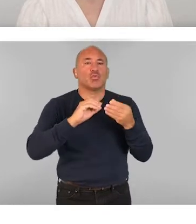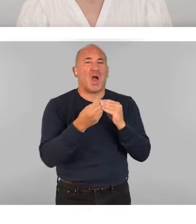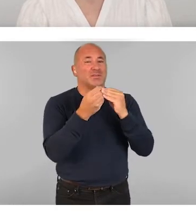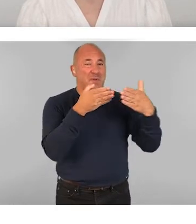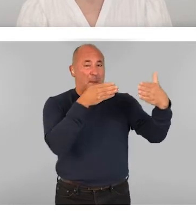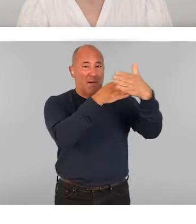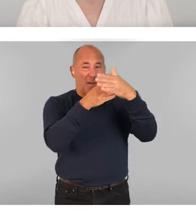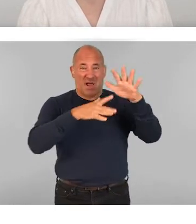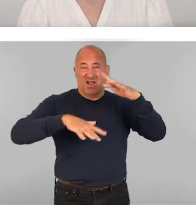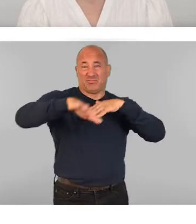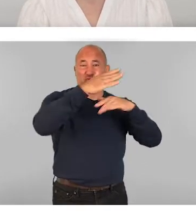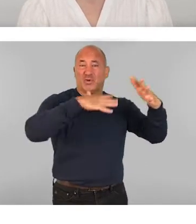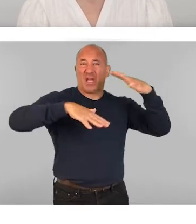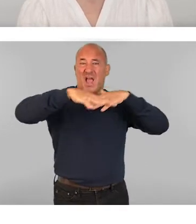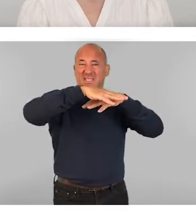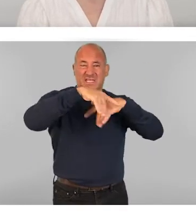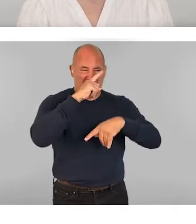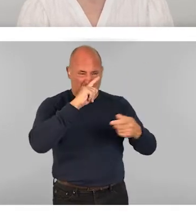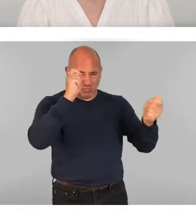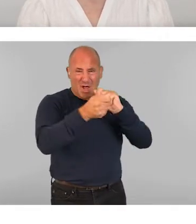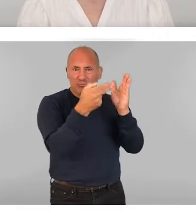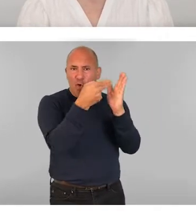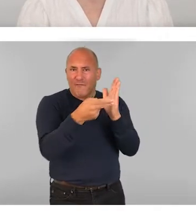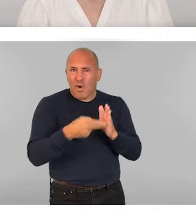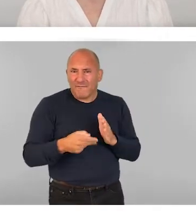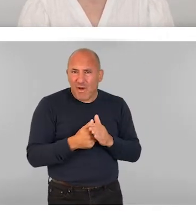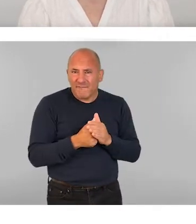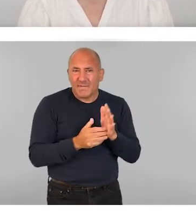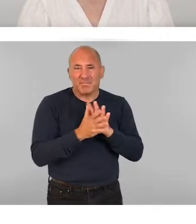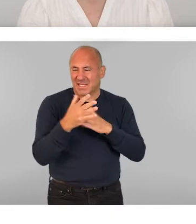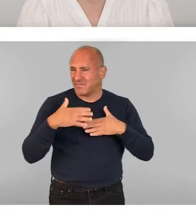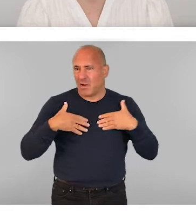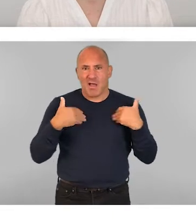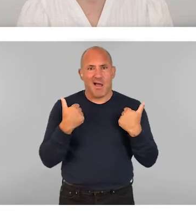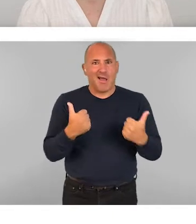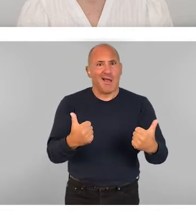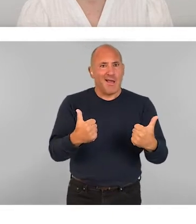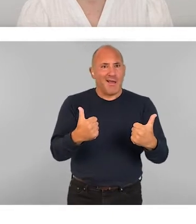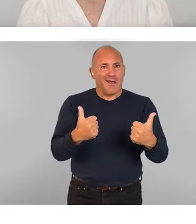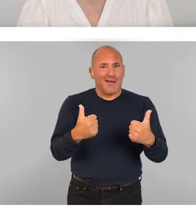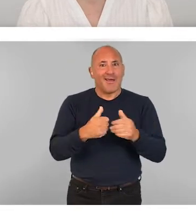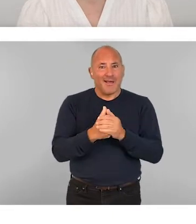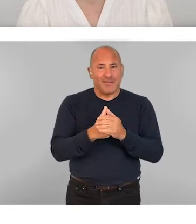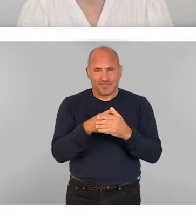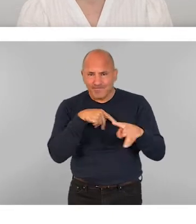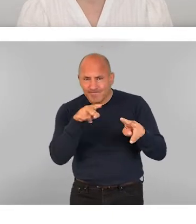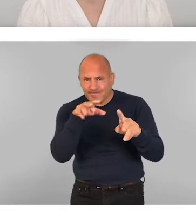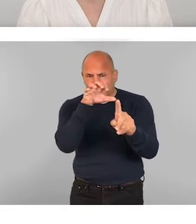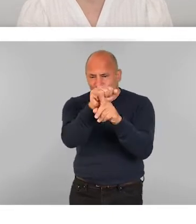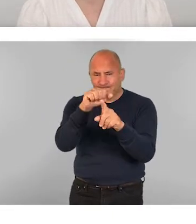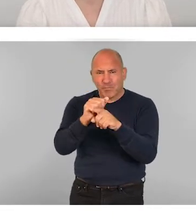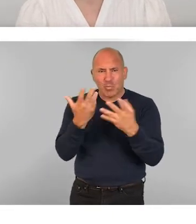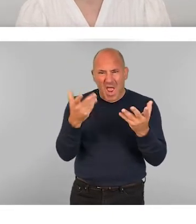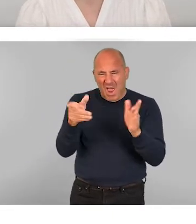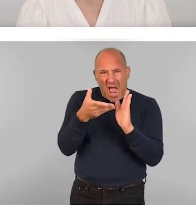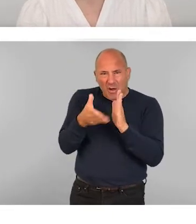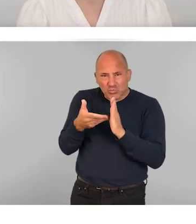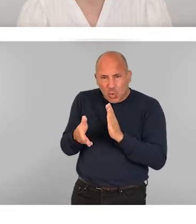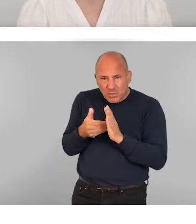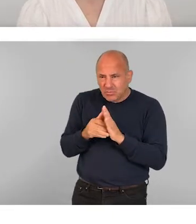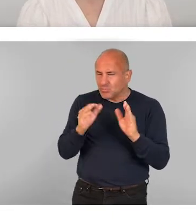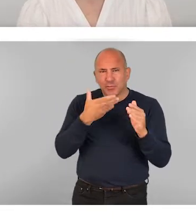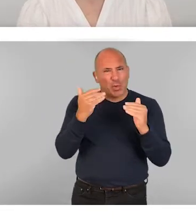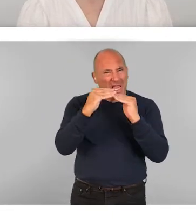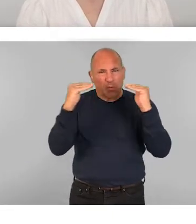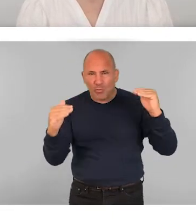which can be changed and eliminated, providing a positive model which identifies the causes of exclusion and inequality and proposes a solution.